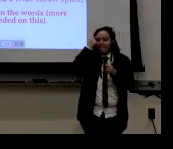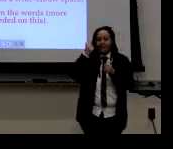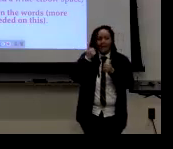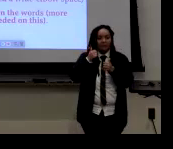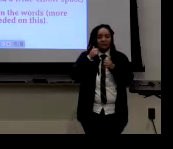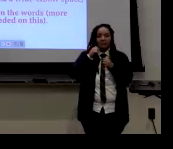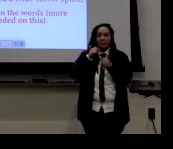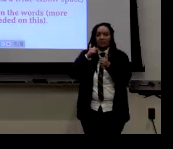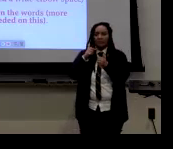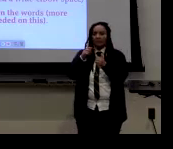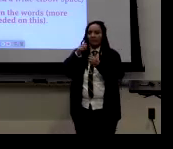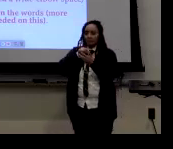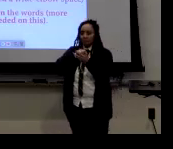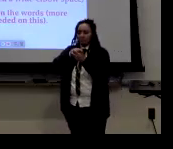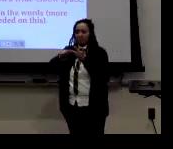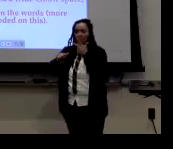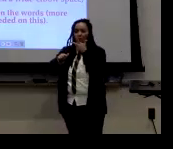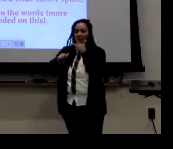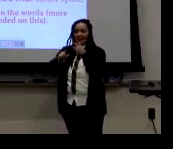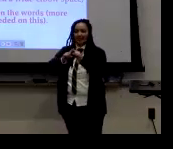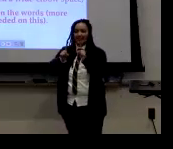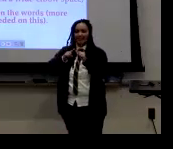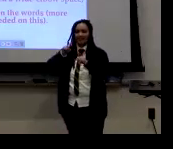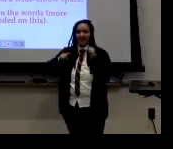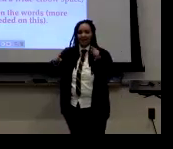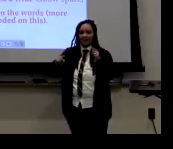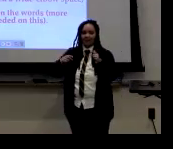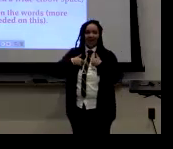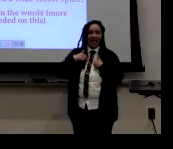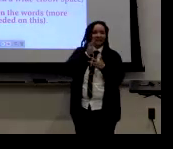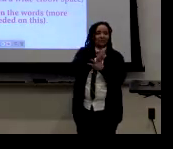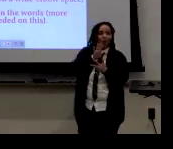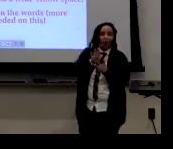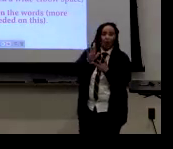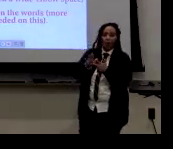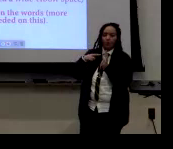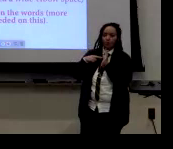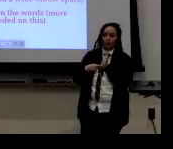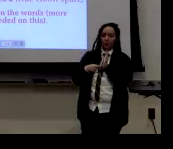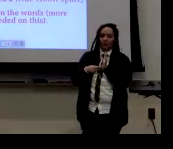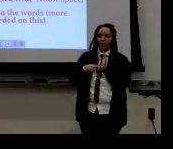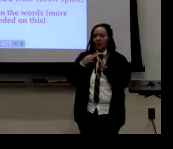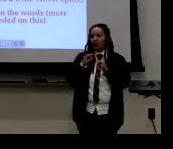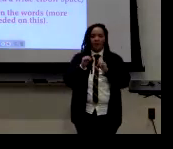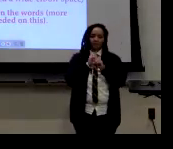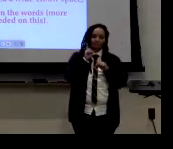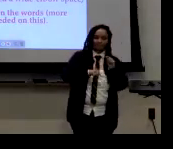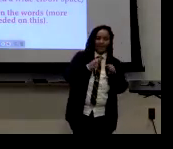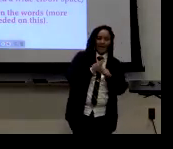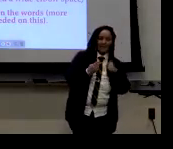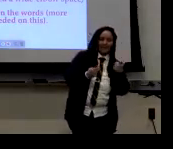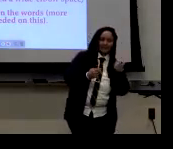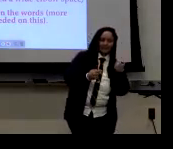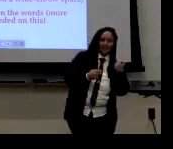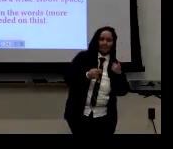that kind of skewed the research because of the specific sign. Um, the three ways that you introduce yourself, um, had to